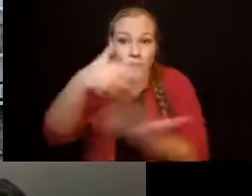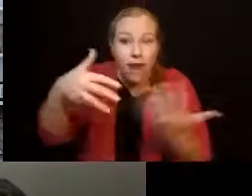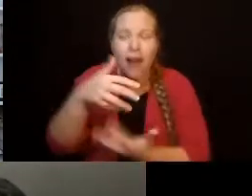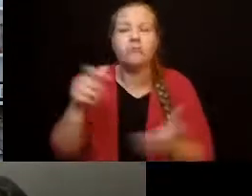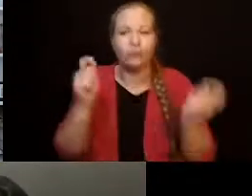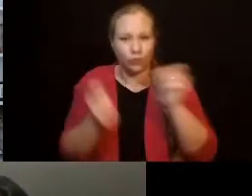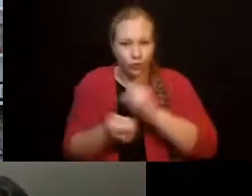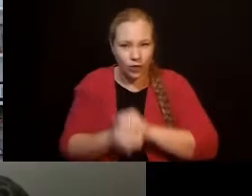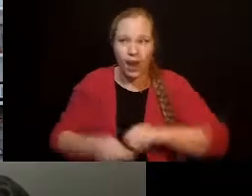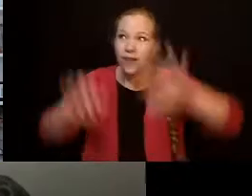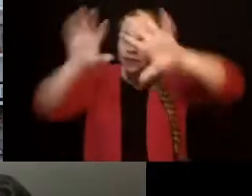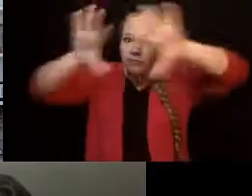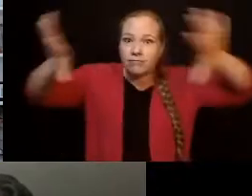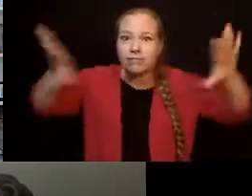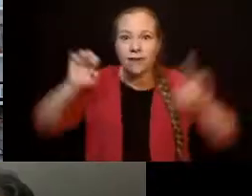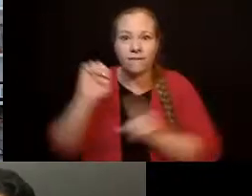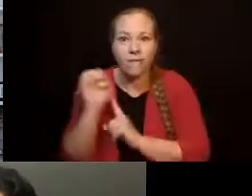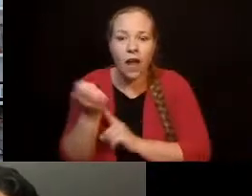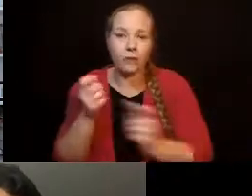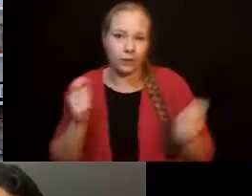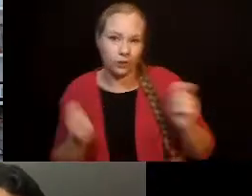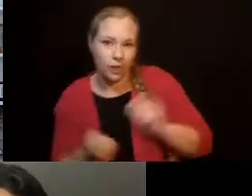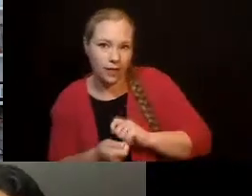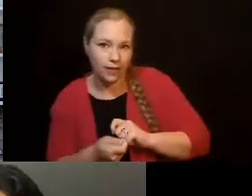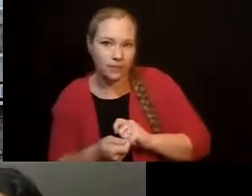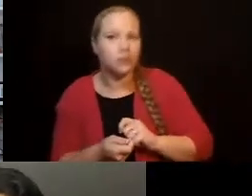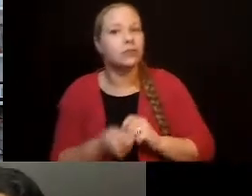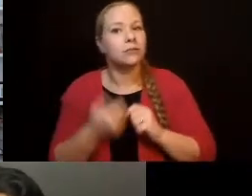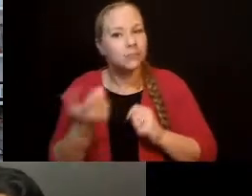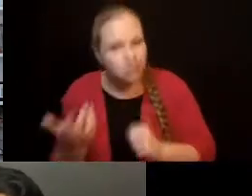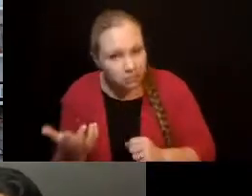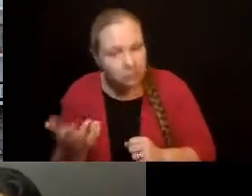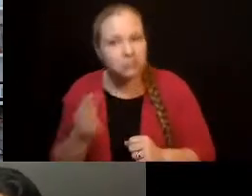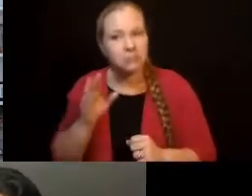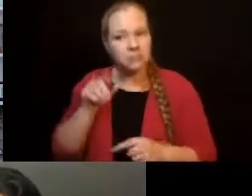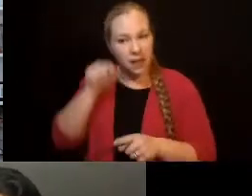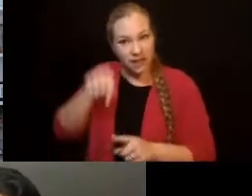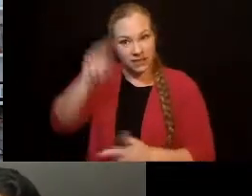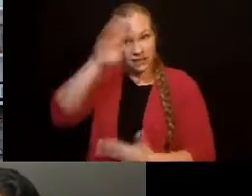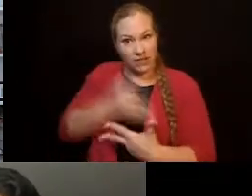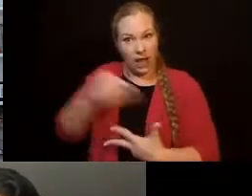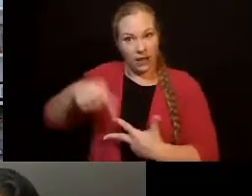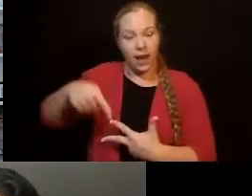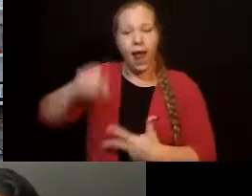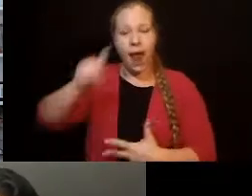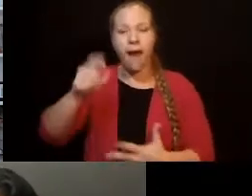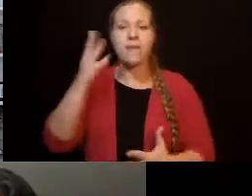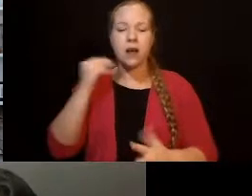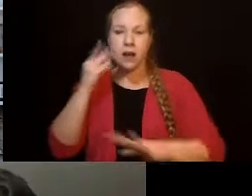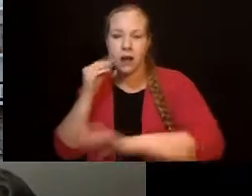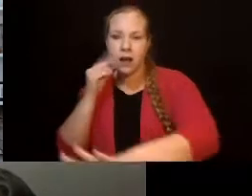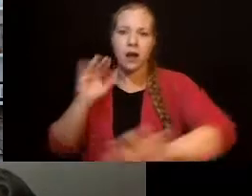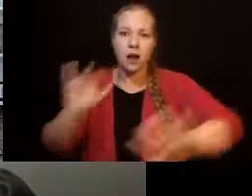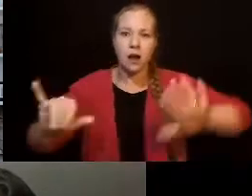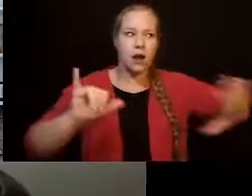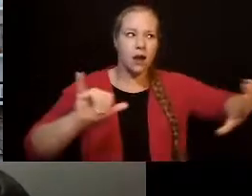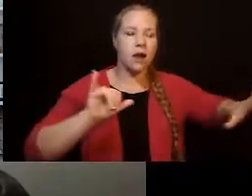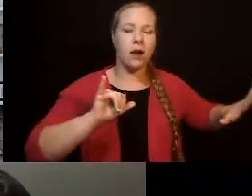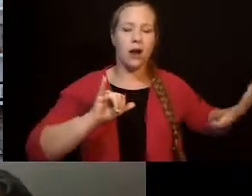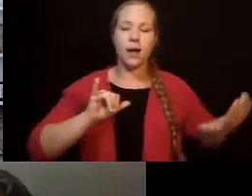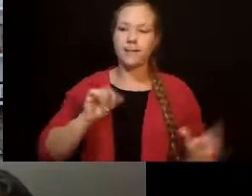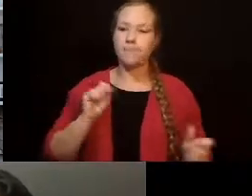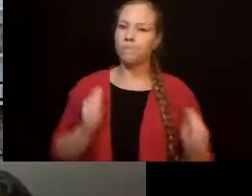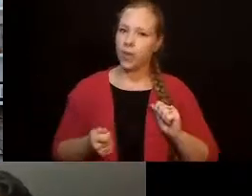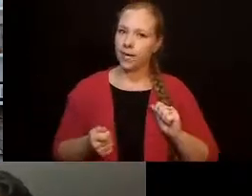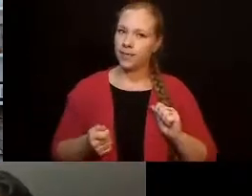One of the challenges with, um, the condo that where he currently lives is